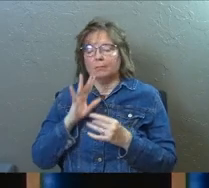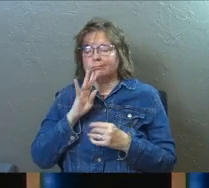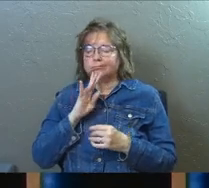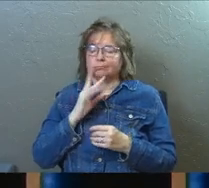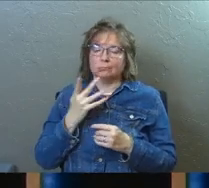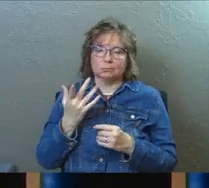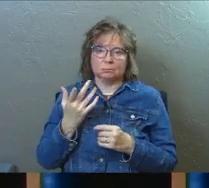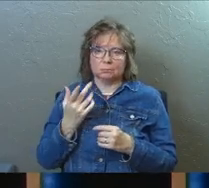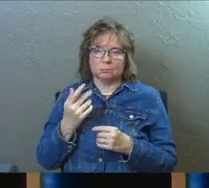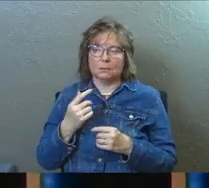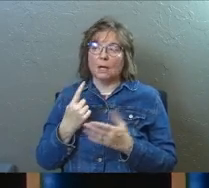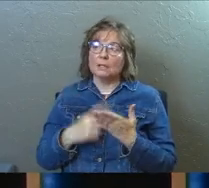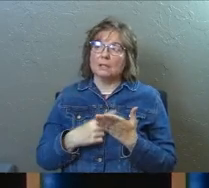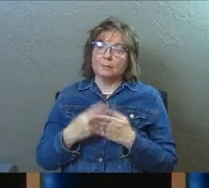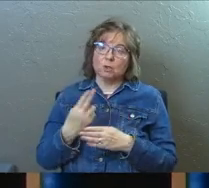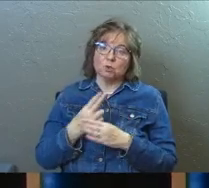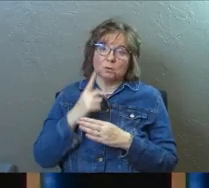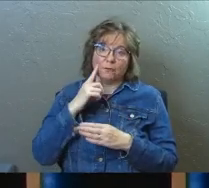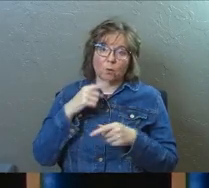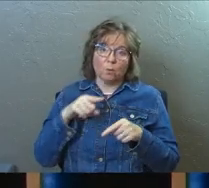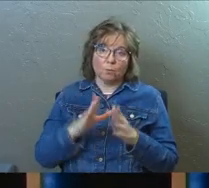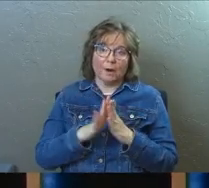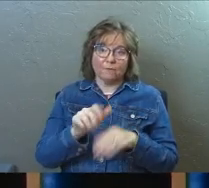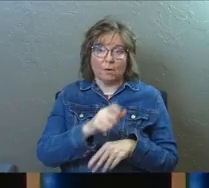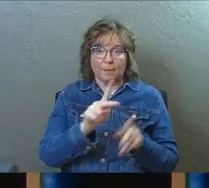And sometimes he has used it for intercession.